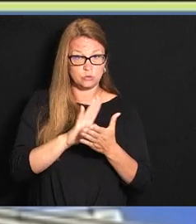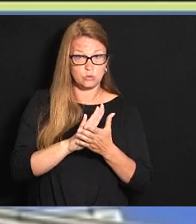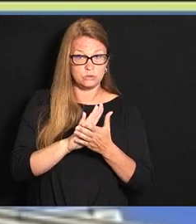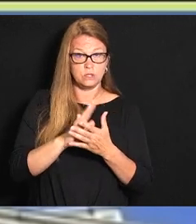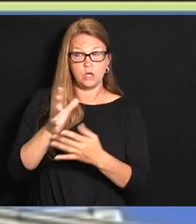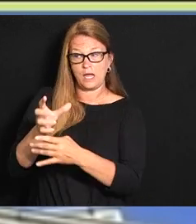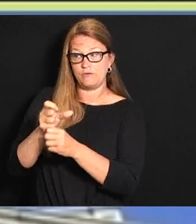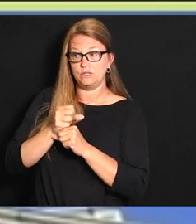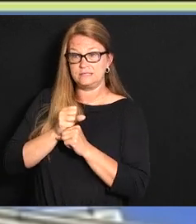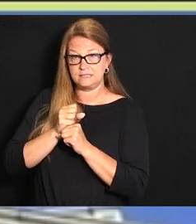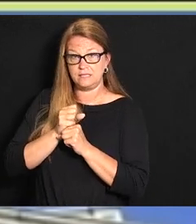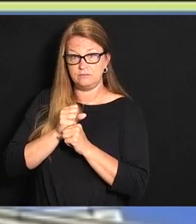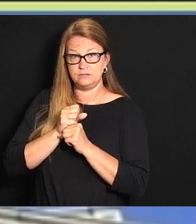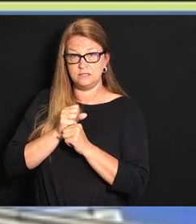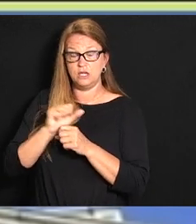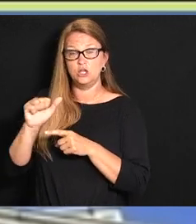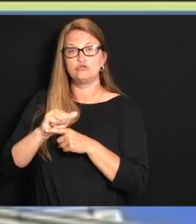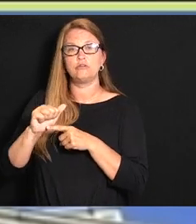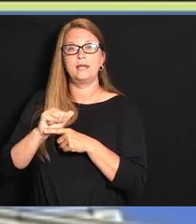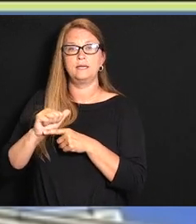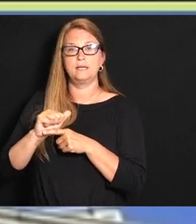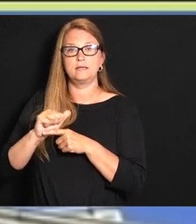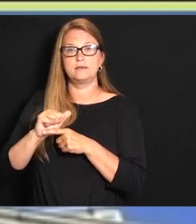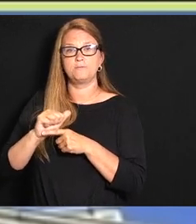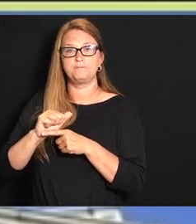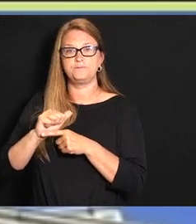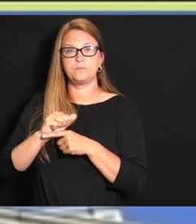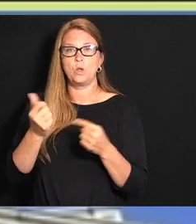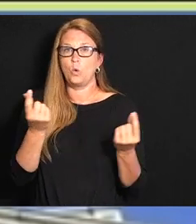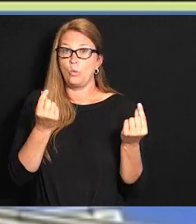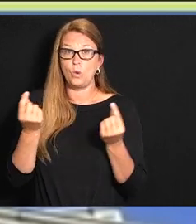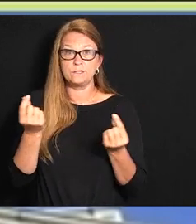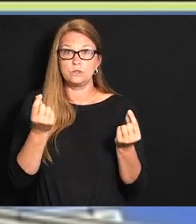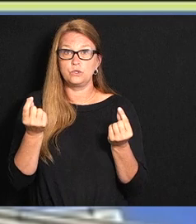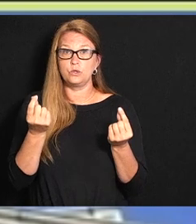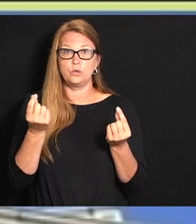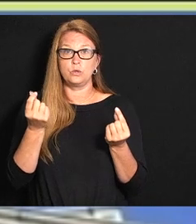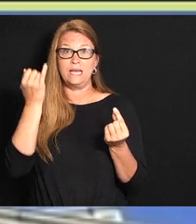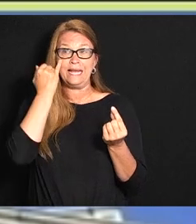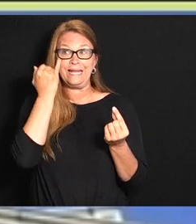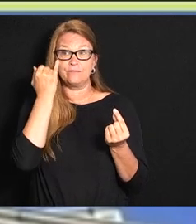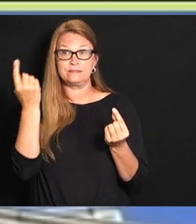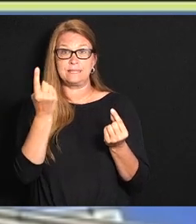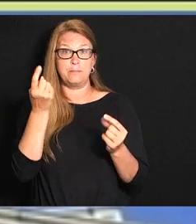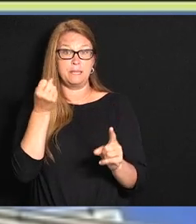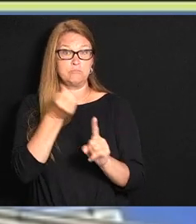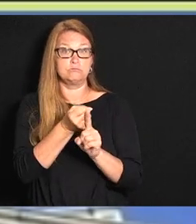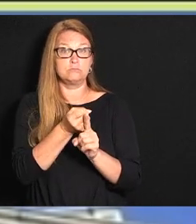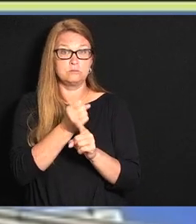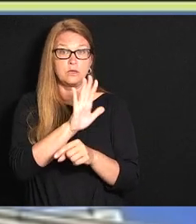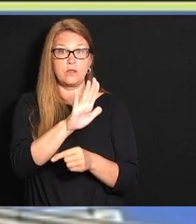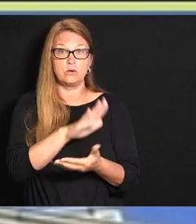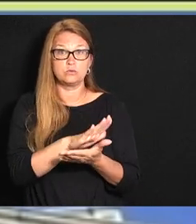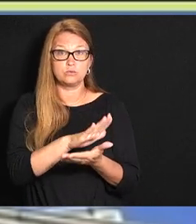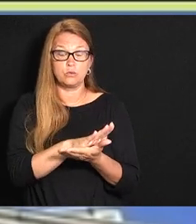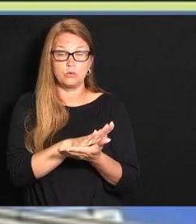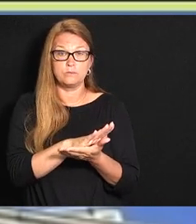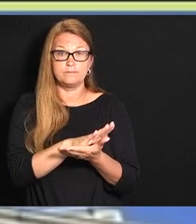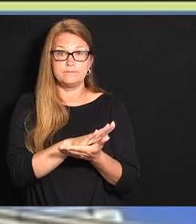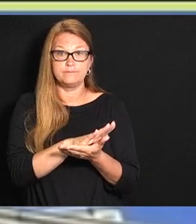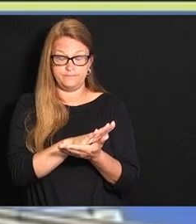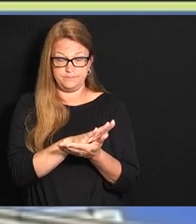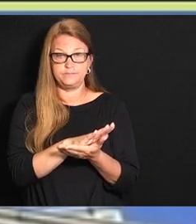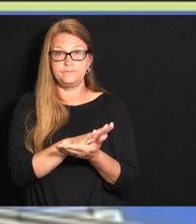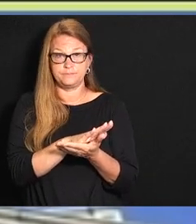received training on what to do if a tragic event happened at their school.